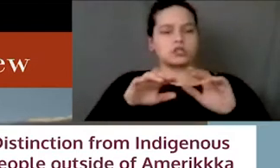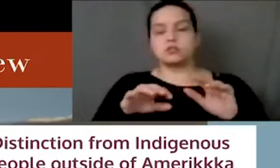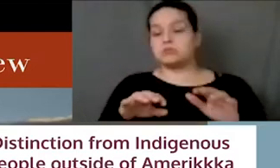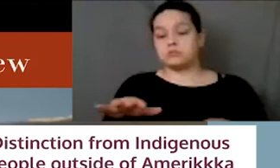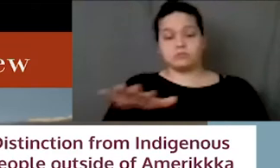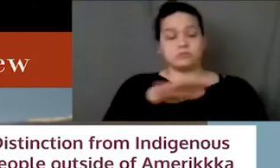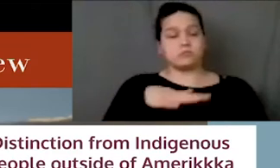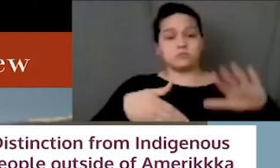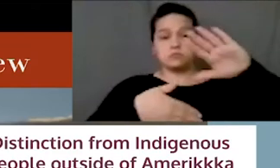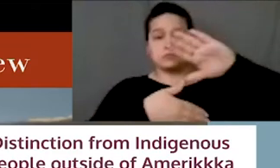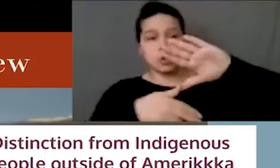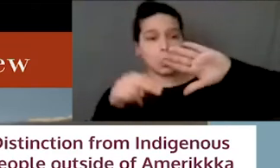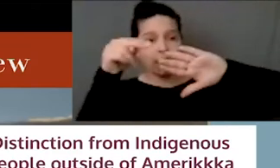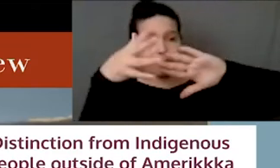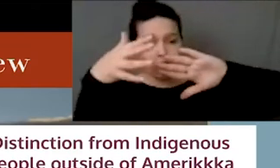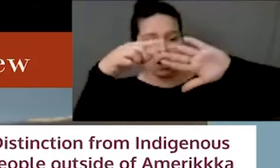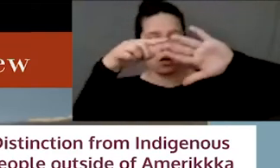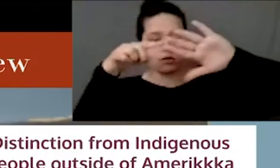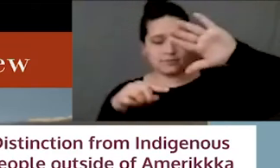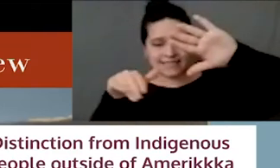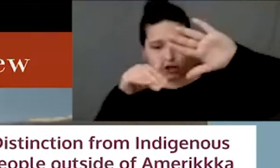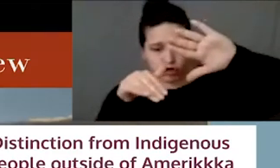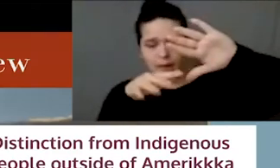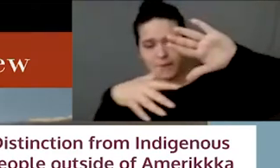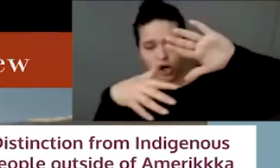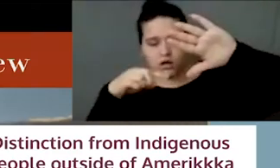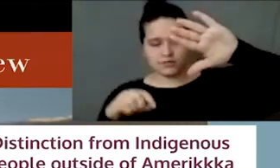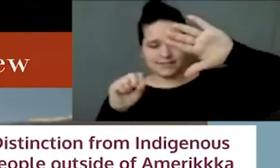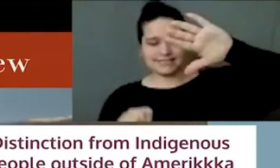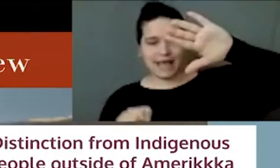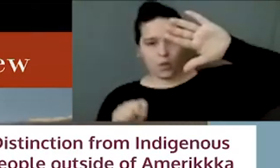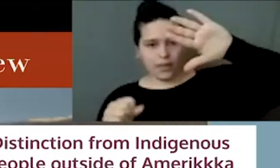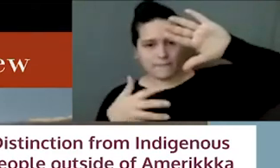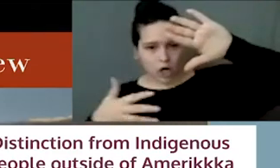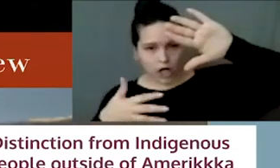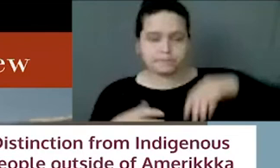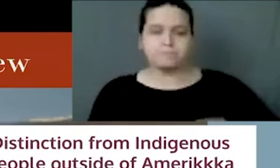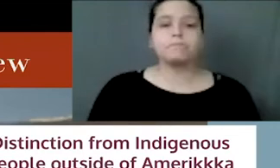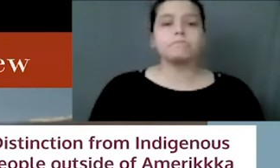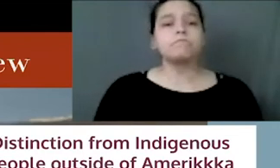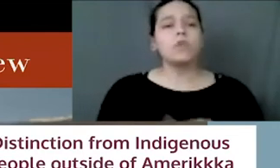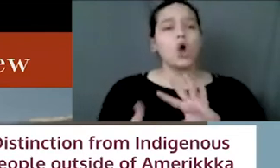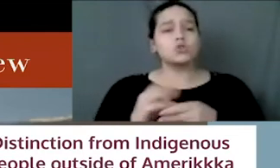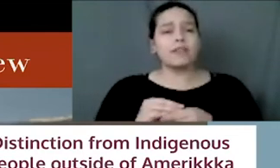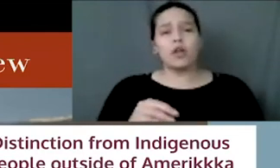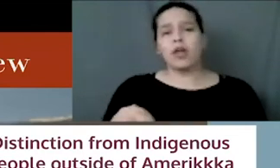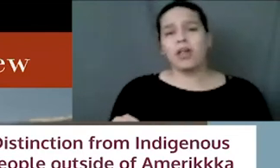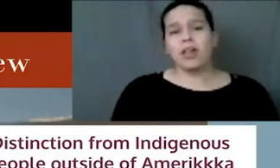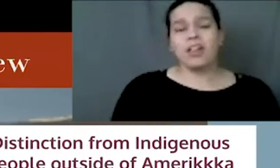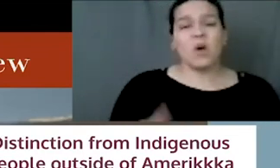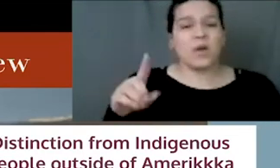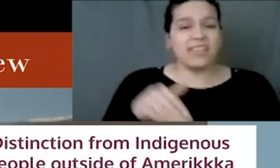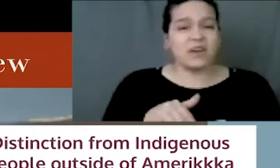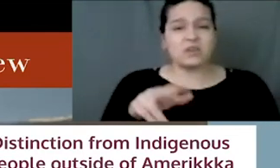southern America. All together, there are over 1,362 indigenous nations.